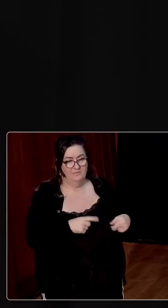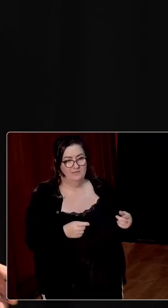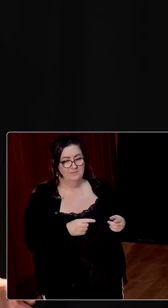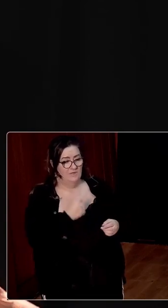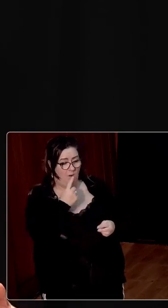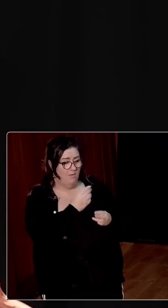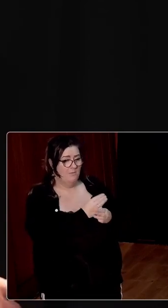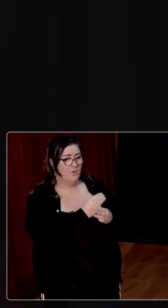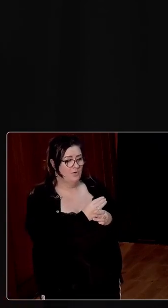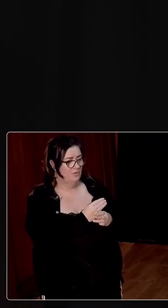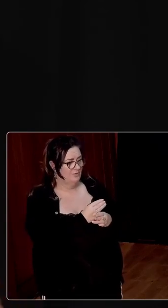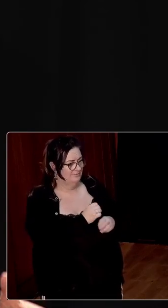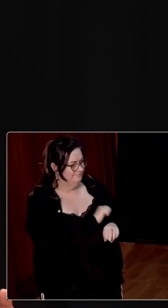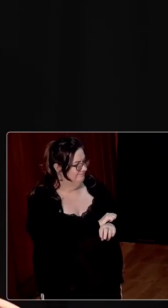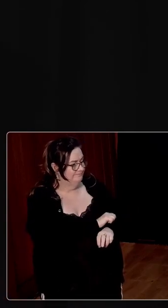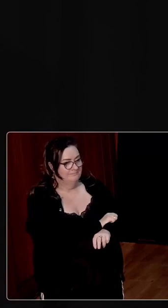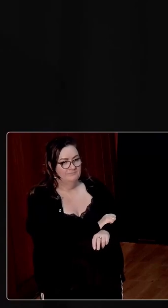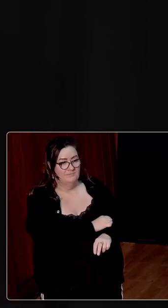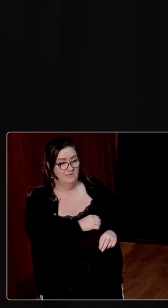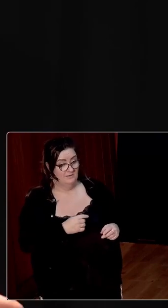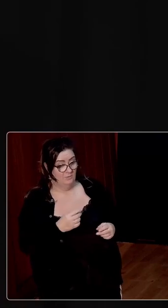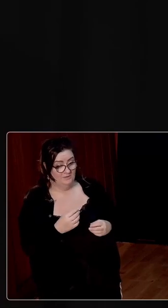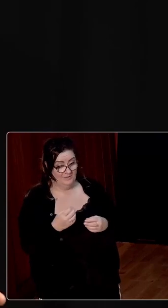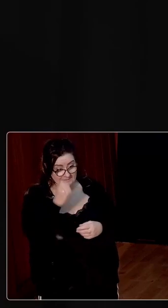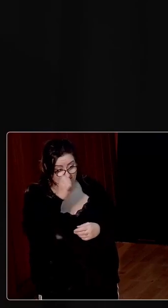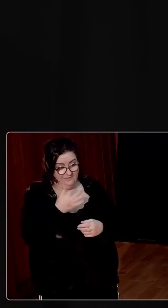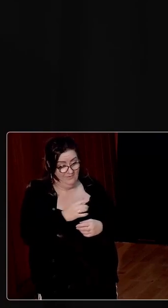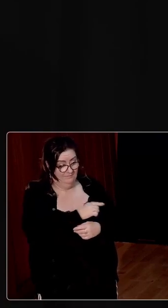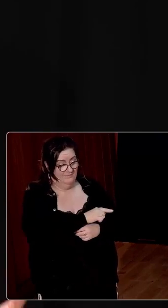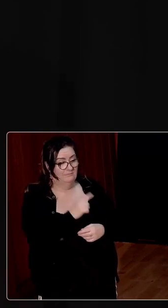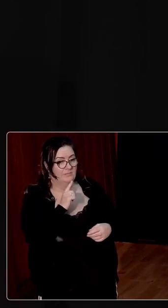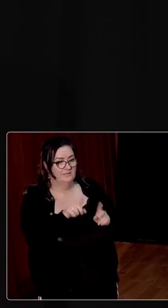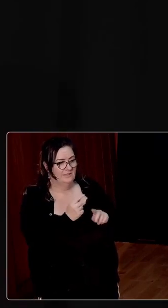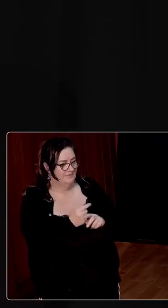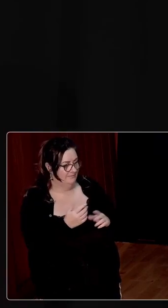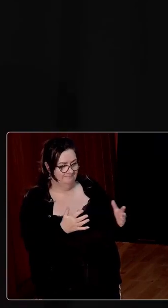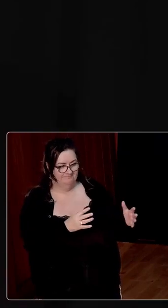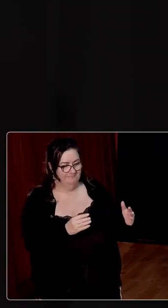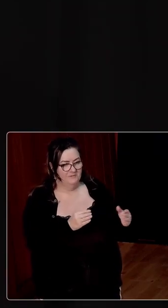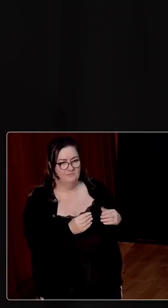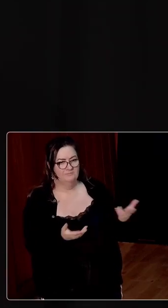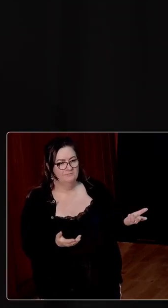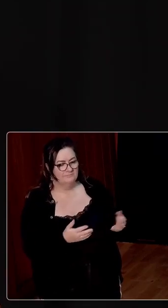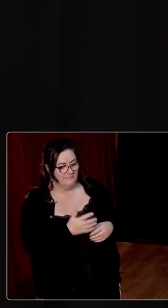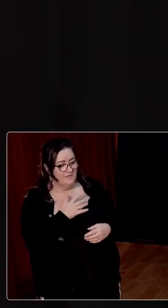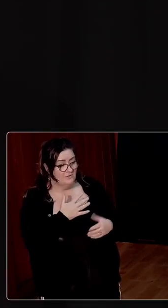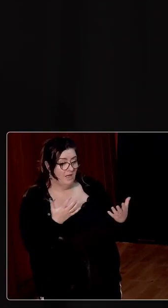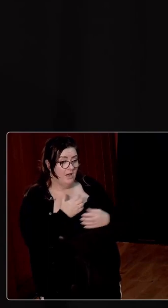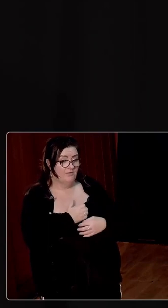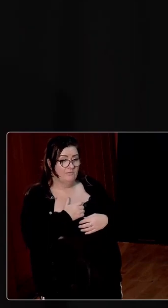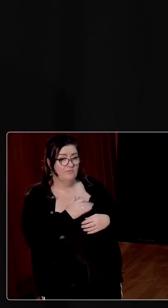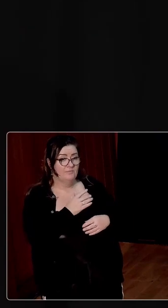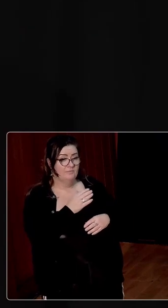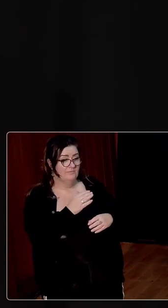were constantly being caught between these kind of demands placed on them and having to negotiate these. But they believed profoundly. They got a lot of comfort